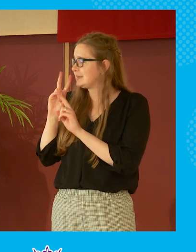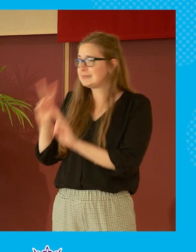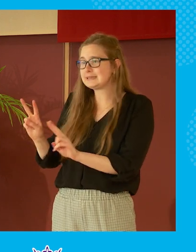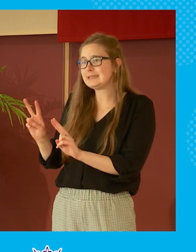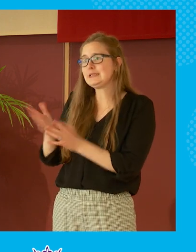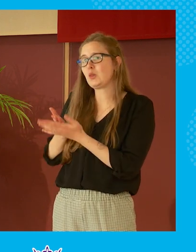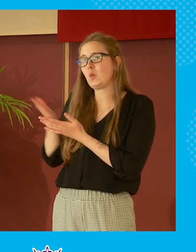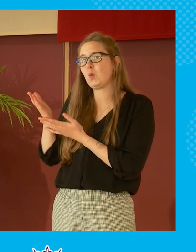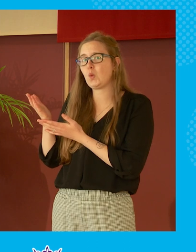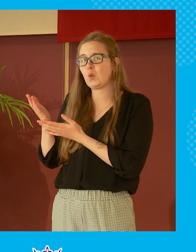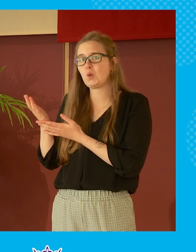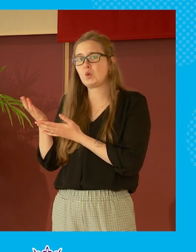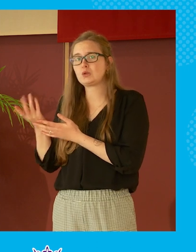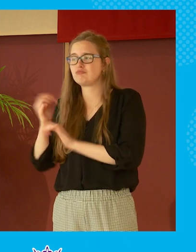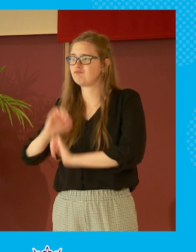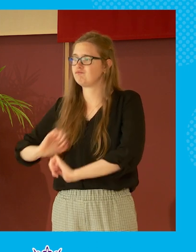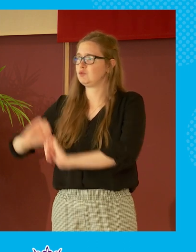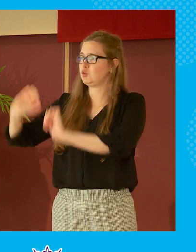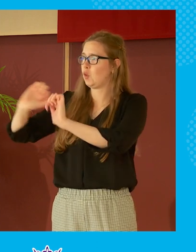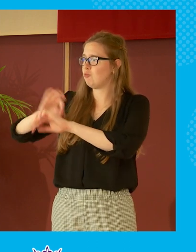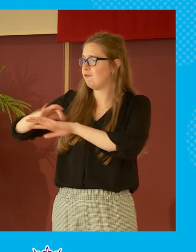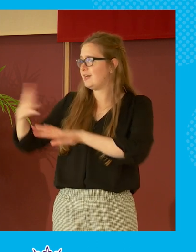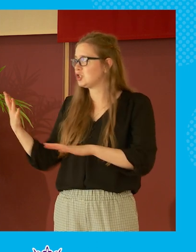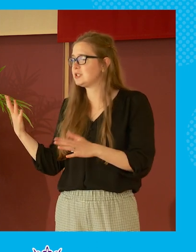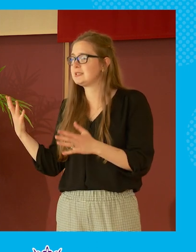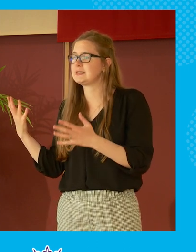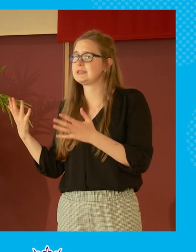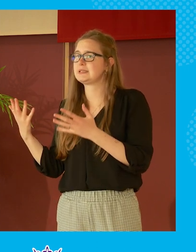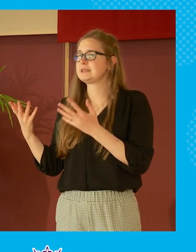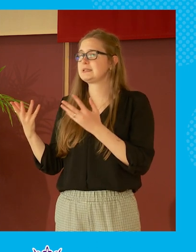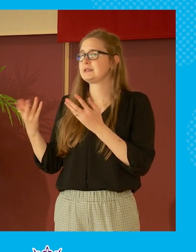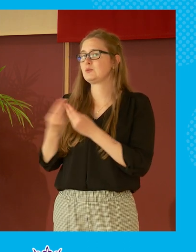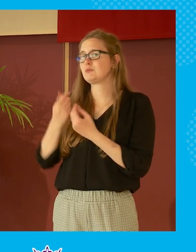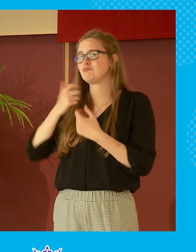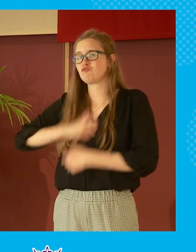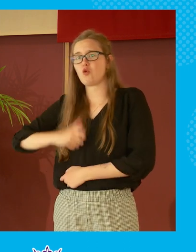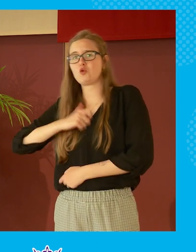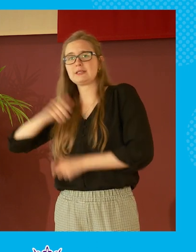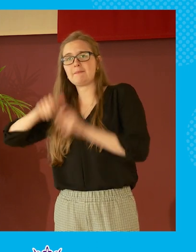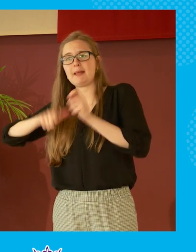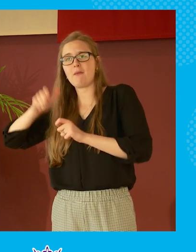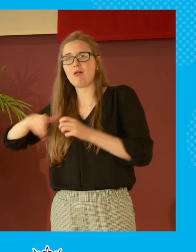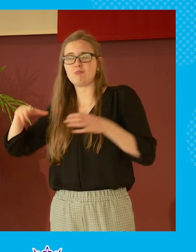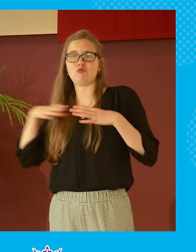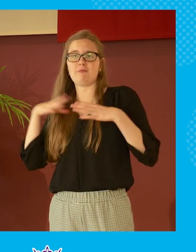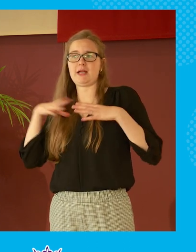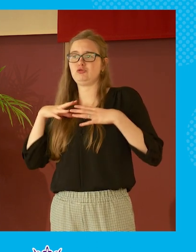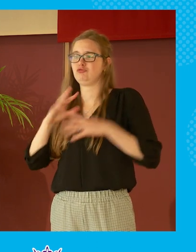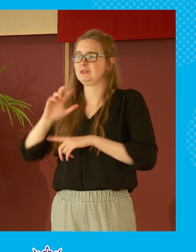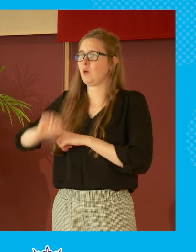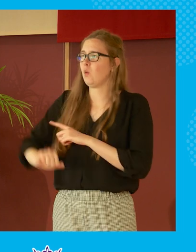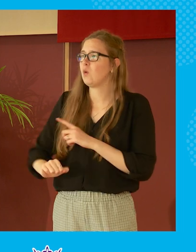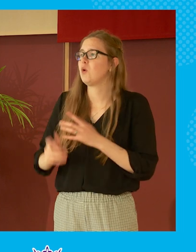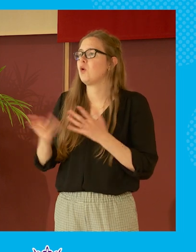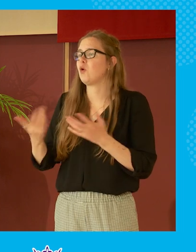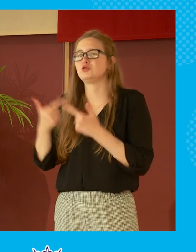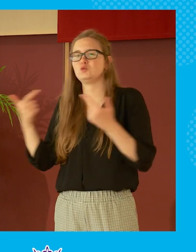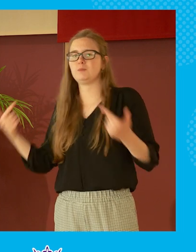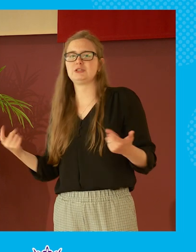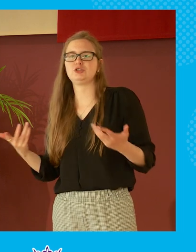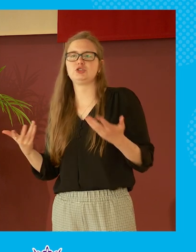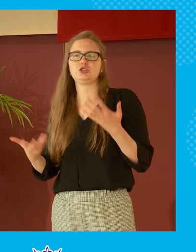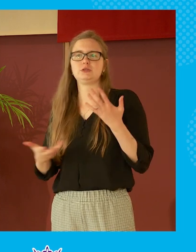in terms of of your own profession in terms of the roles that people are prepared to to take that it's too much